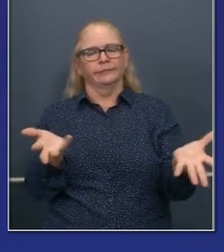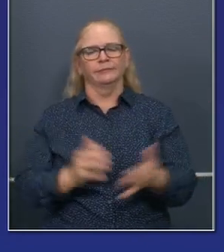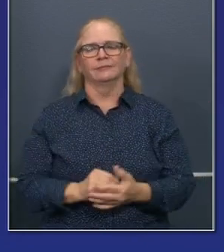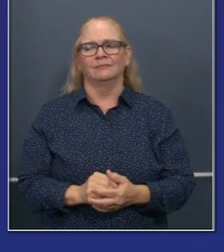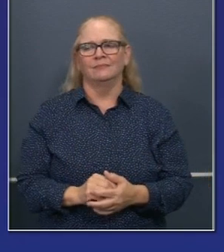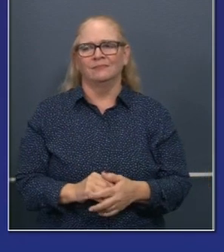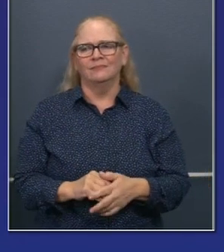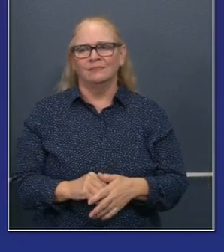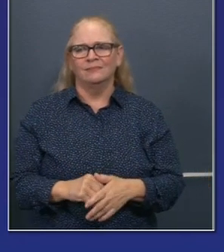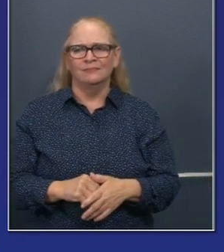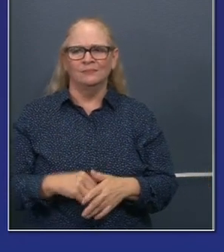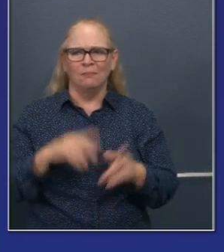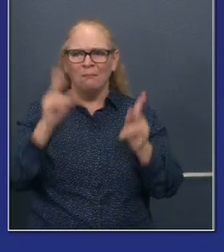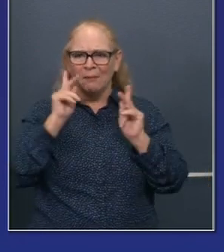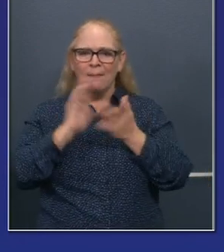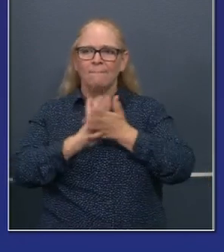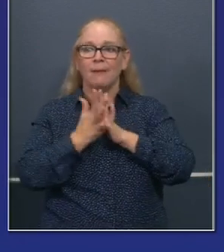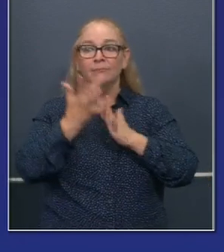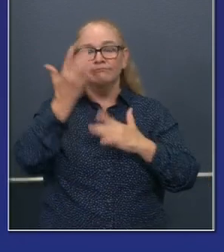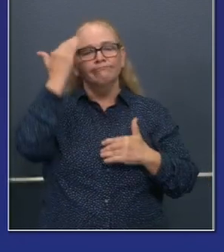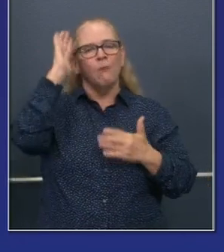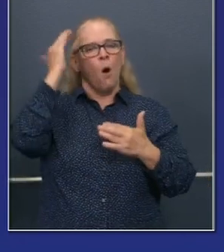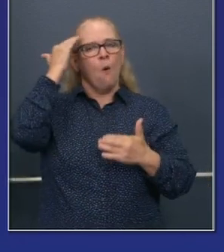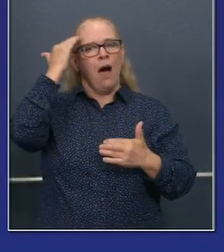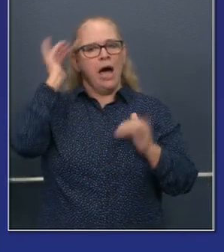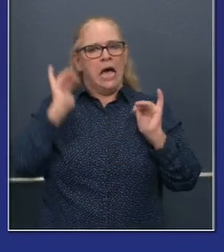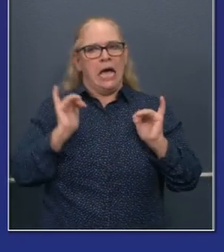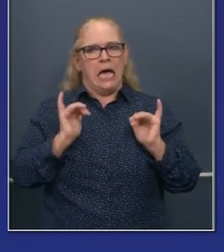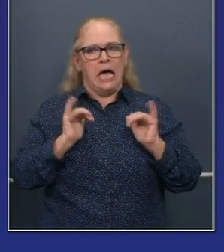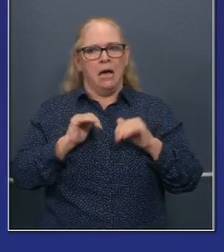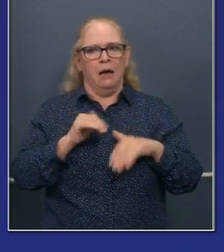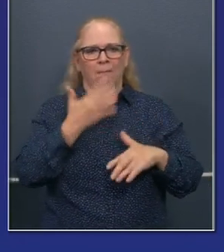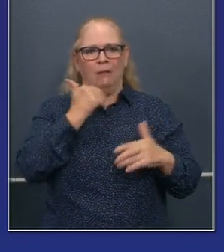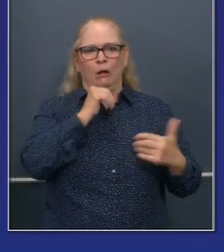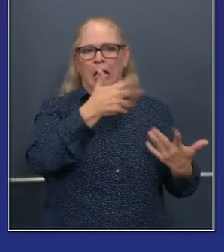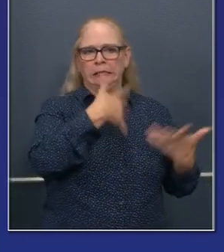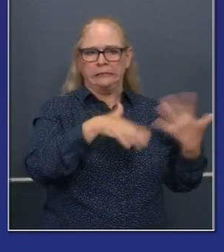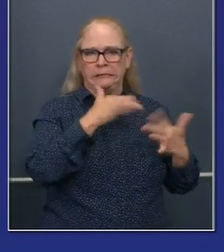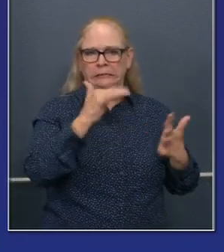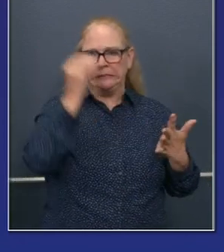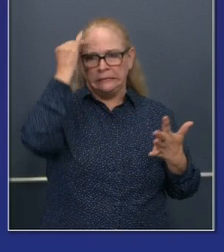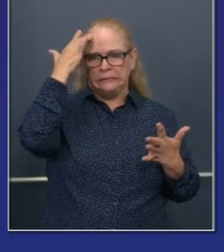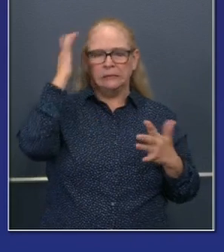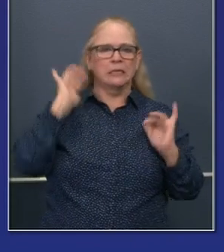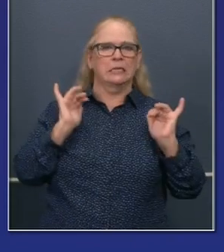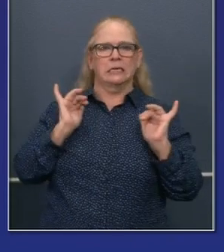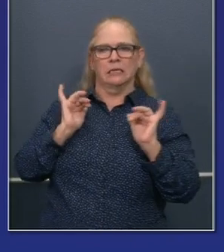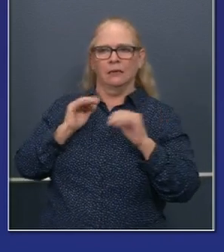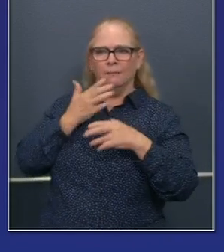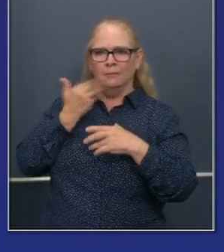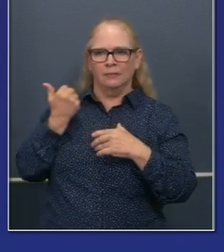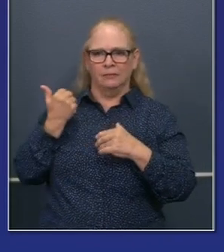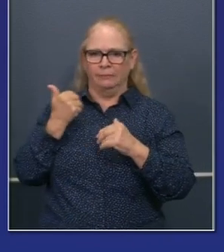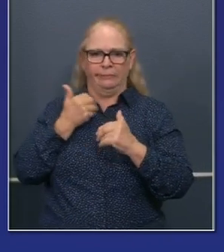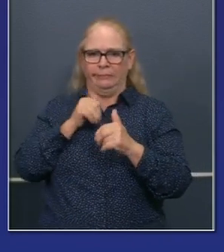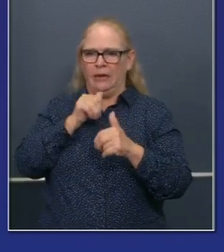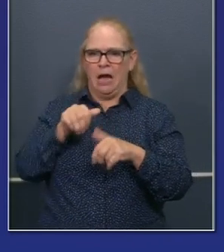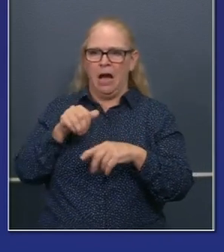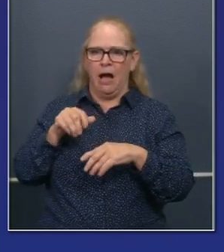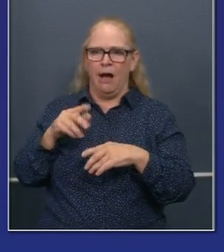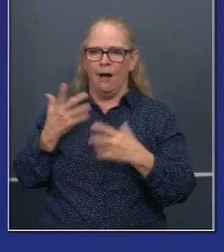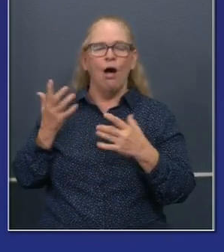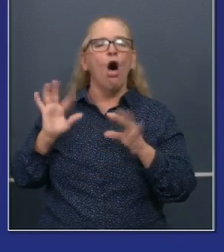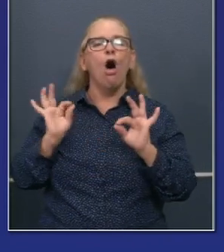people that are becoming more cognizant of mixing outside of their households, more cognizant of letting down their guard, even within their